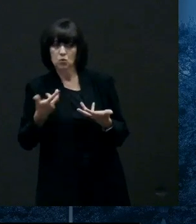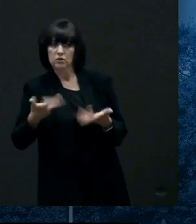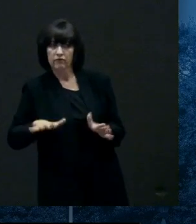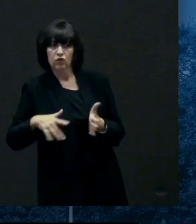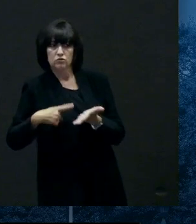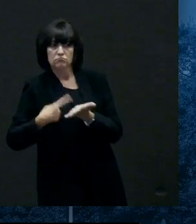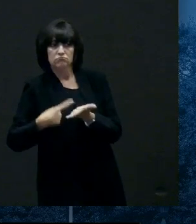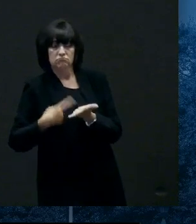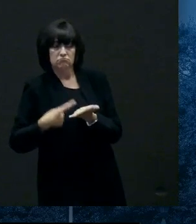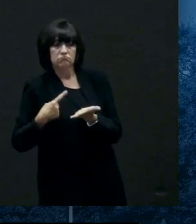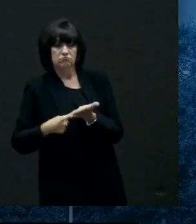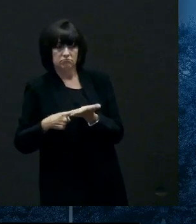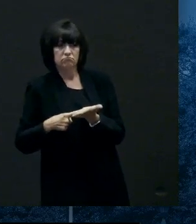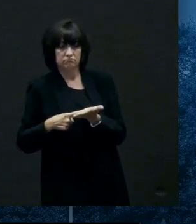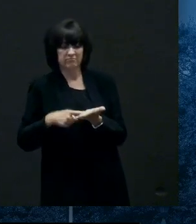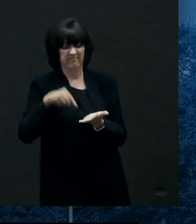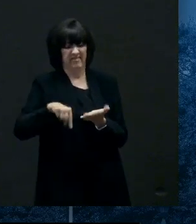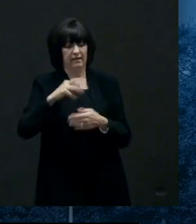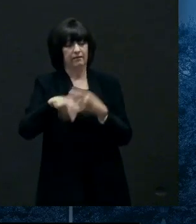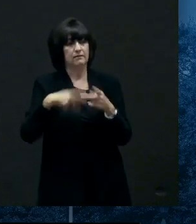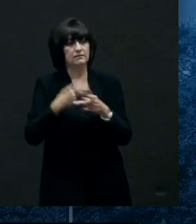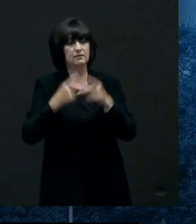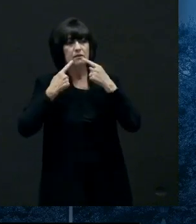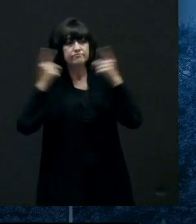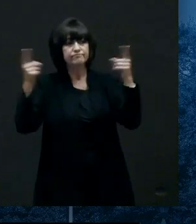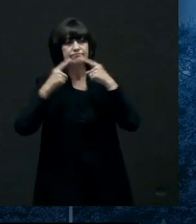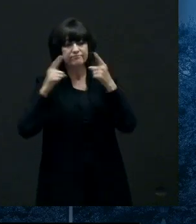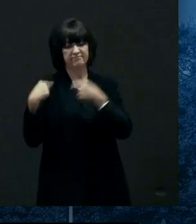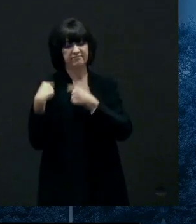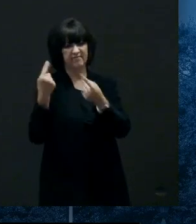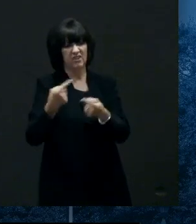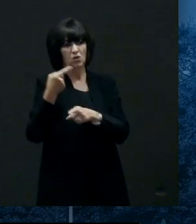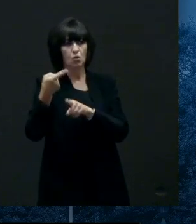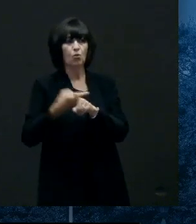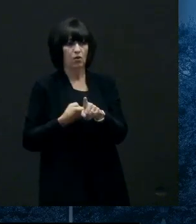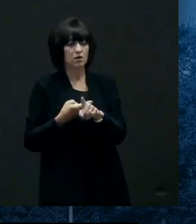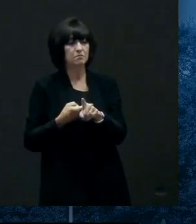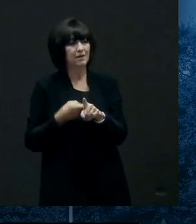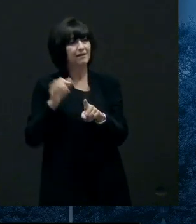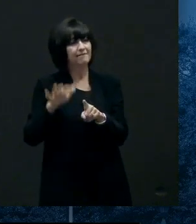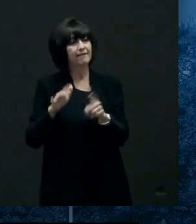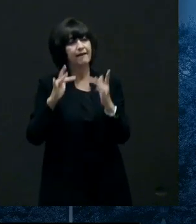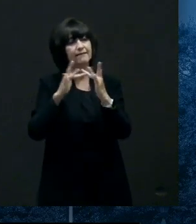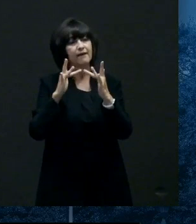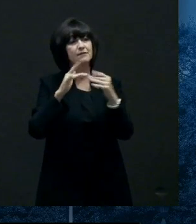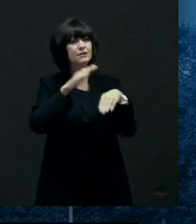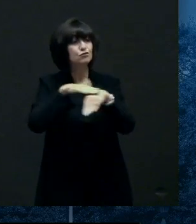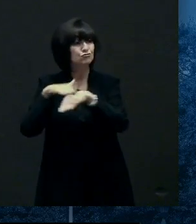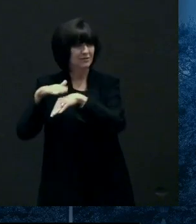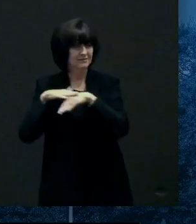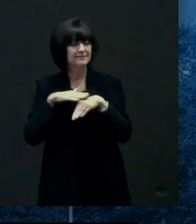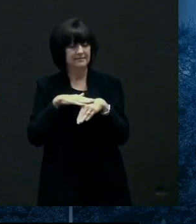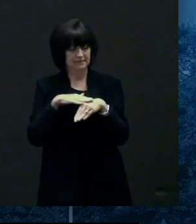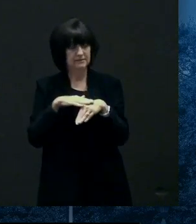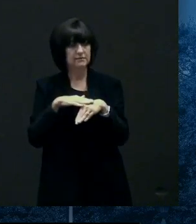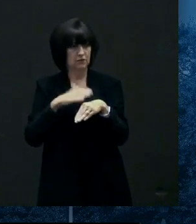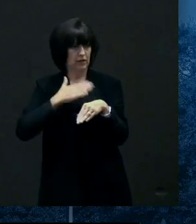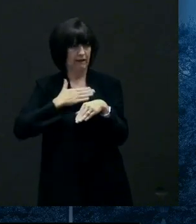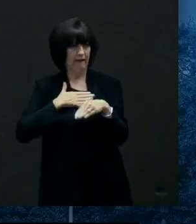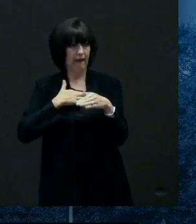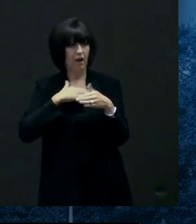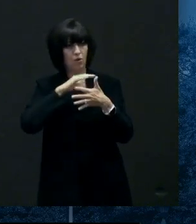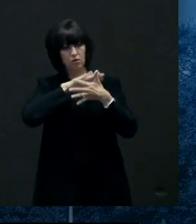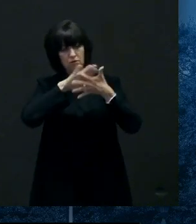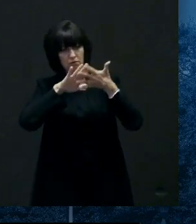in these uh press conferences over the last uh month or more about our contact tracing uh protocols and and